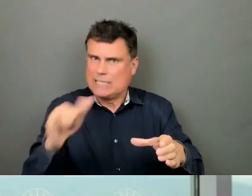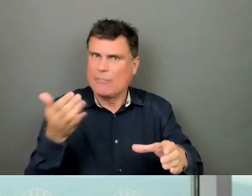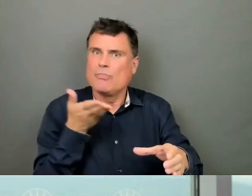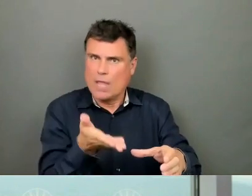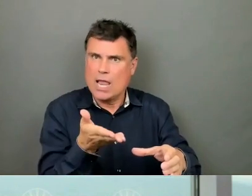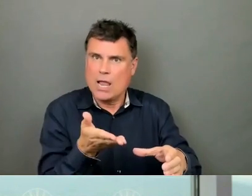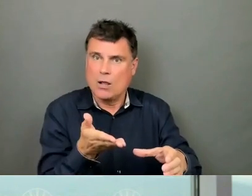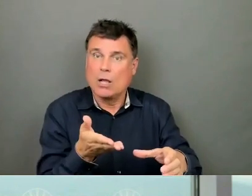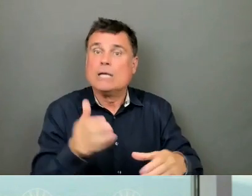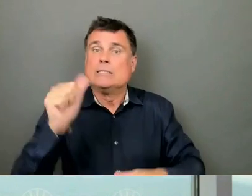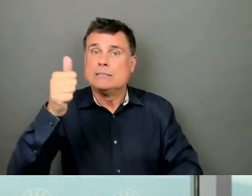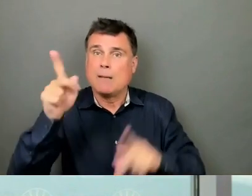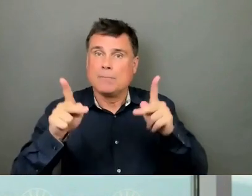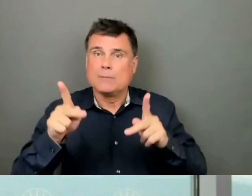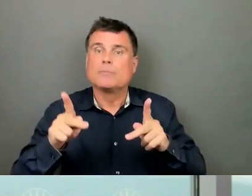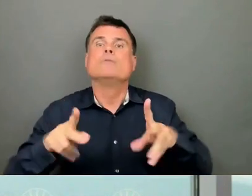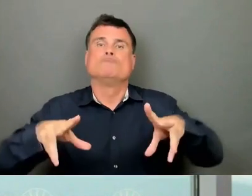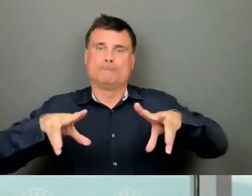housing offers.